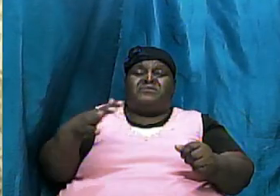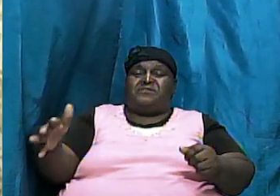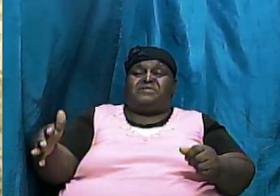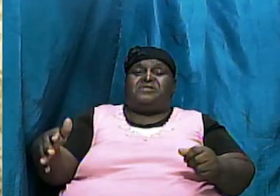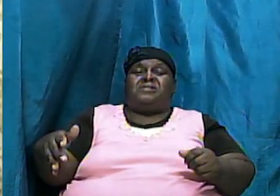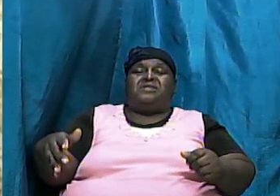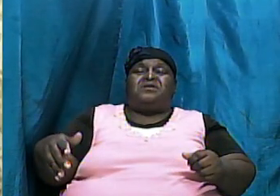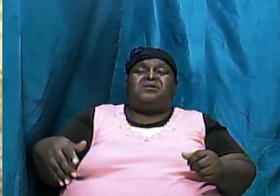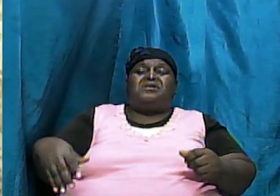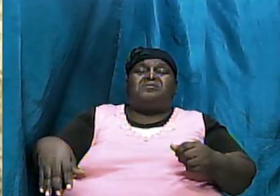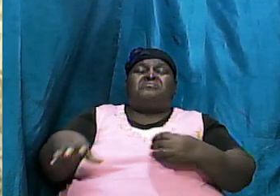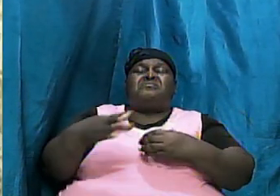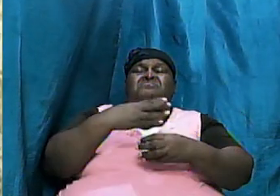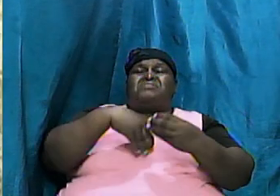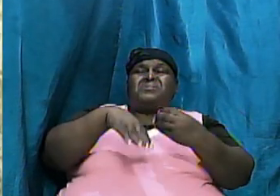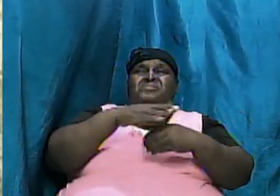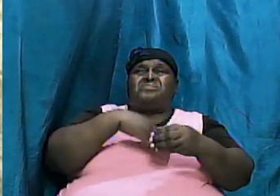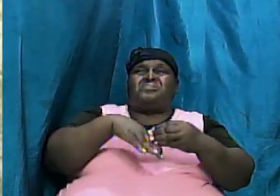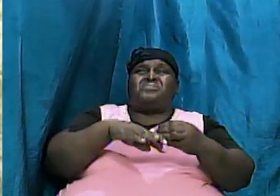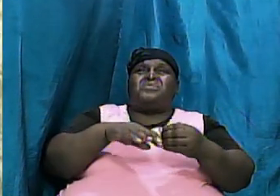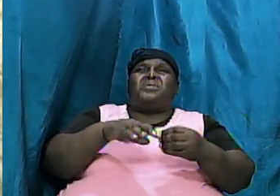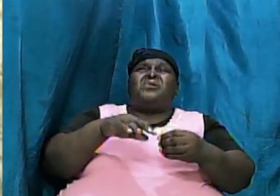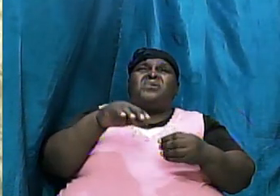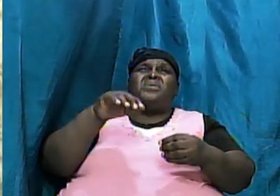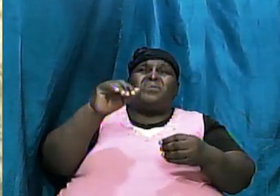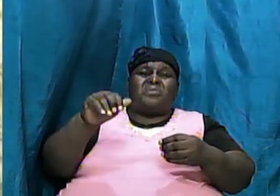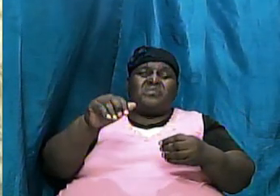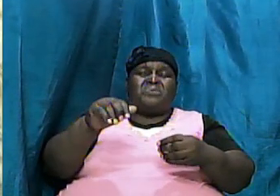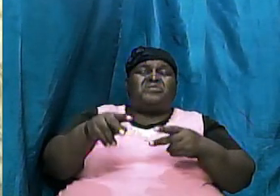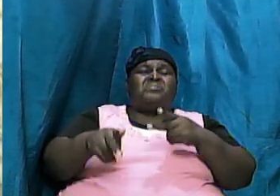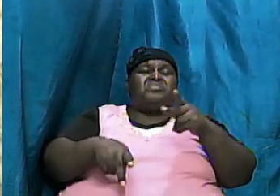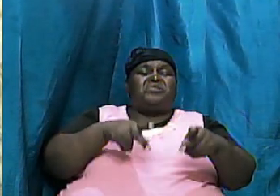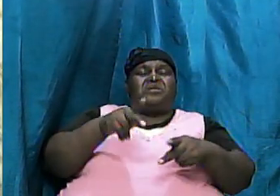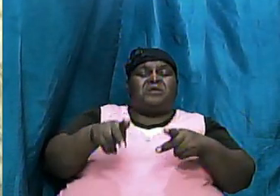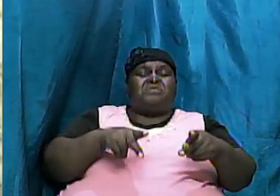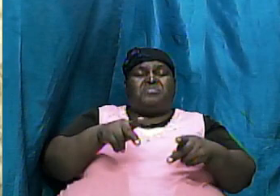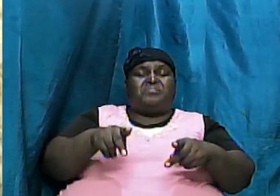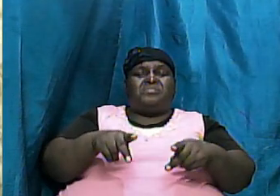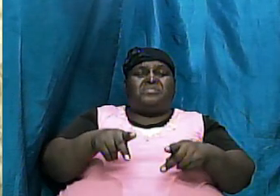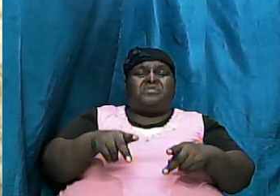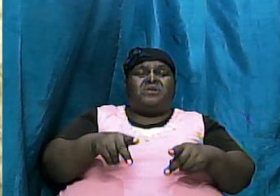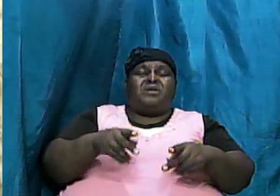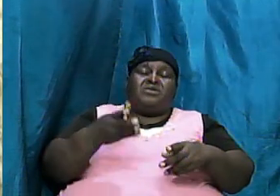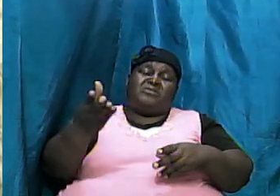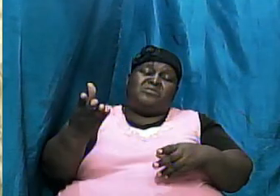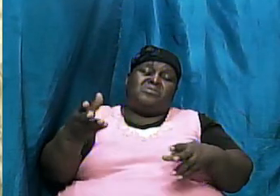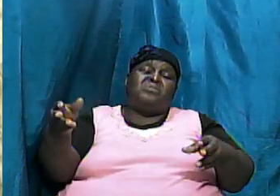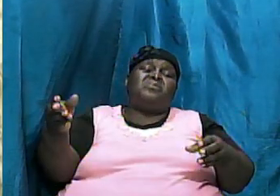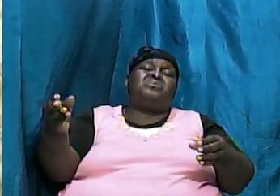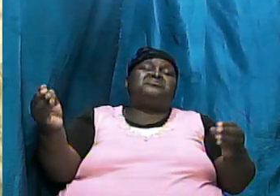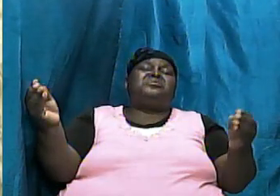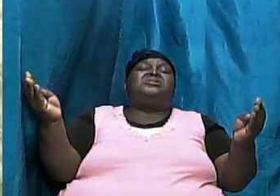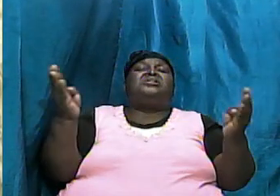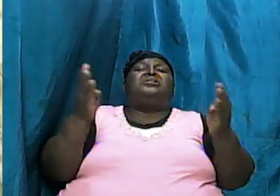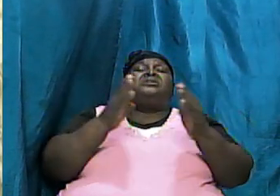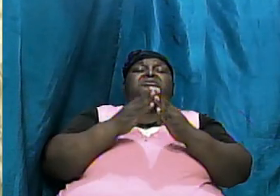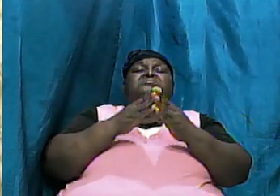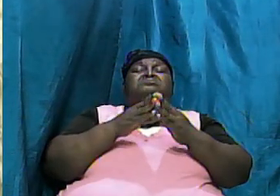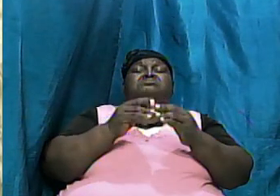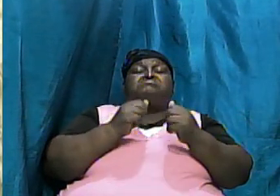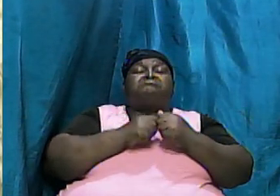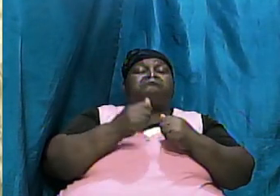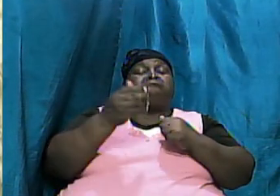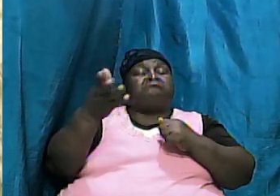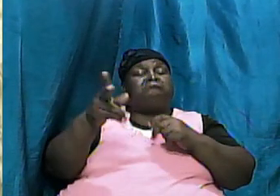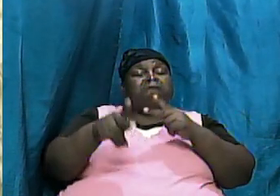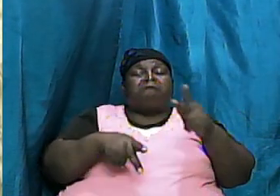revolves around that people and then those who came into contact with that people everything in